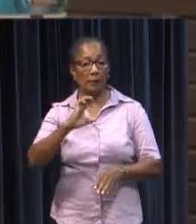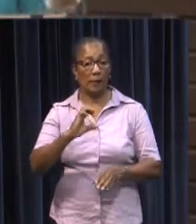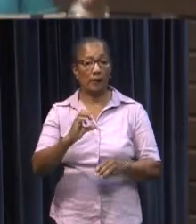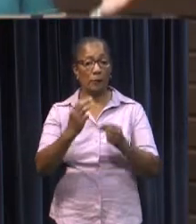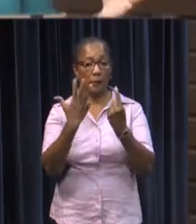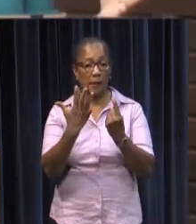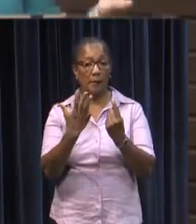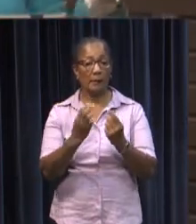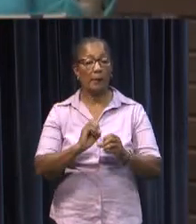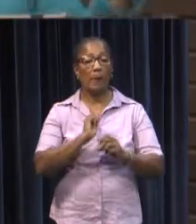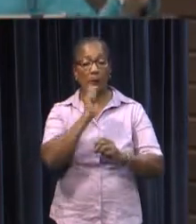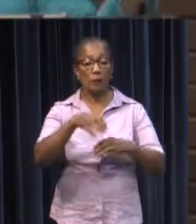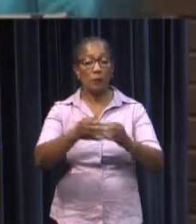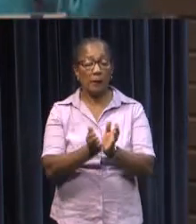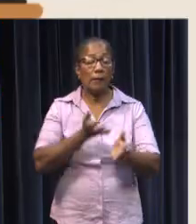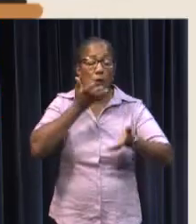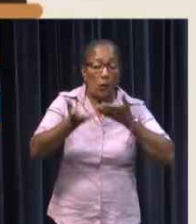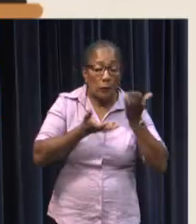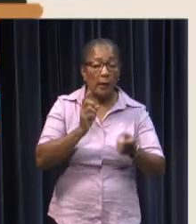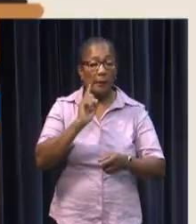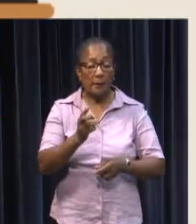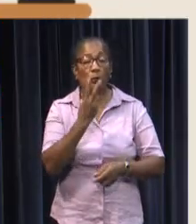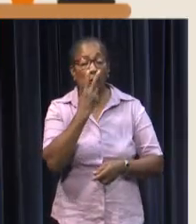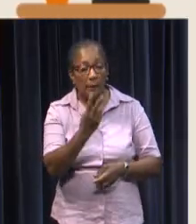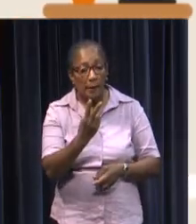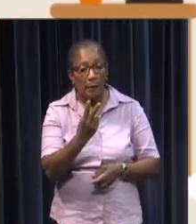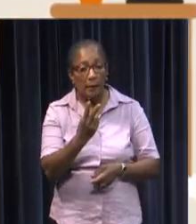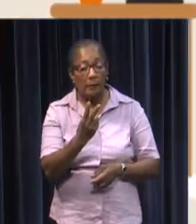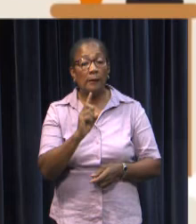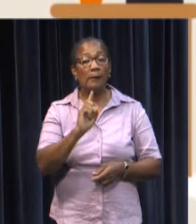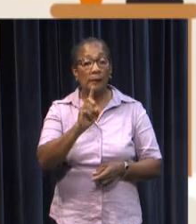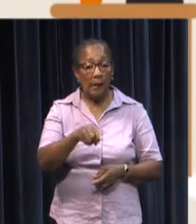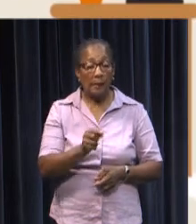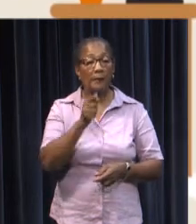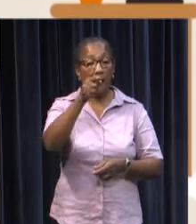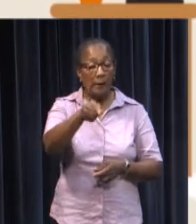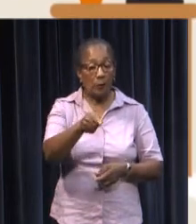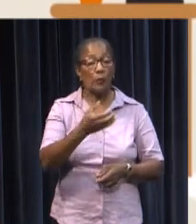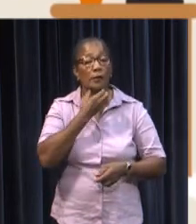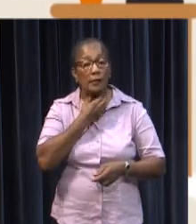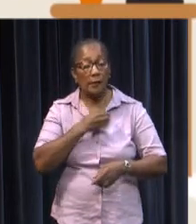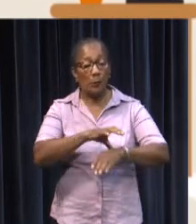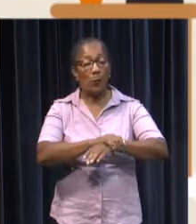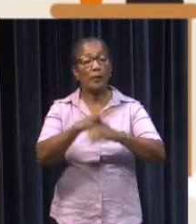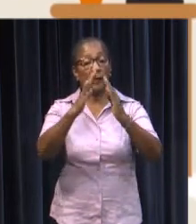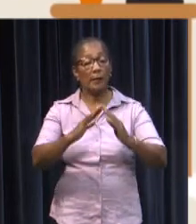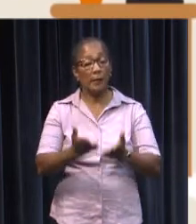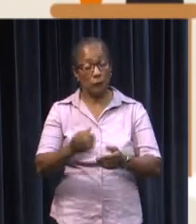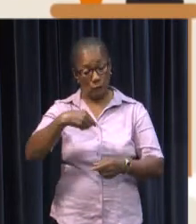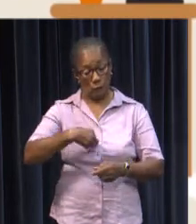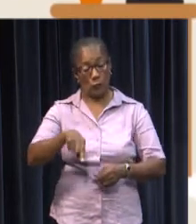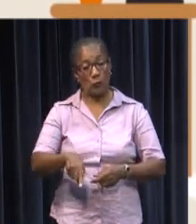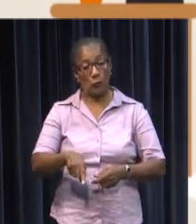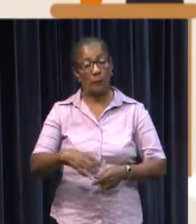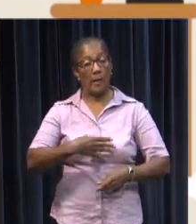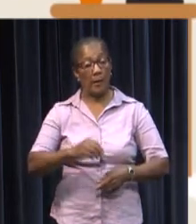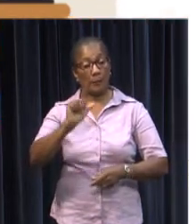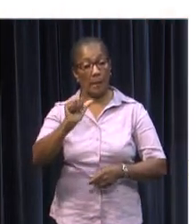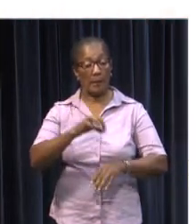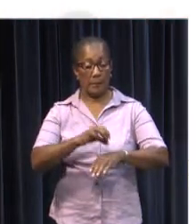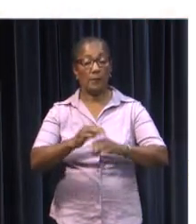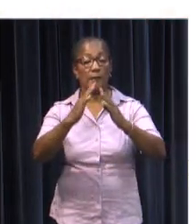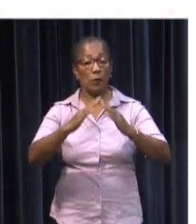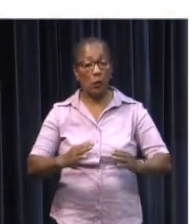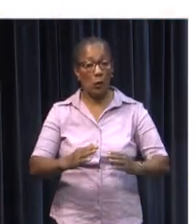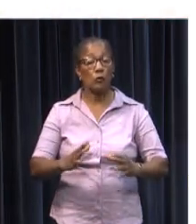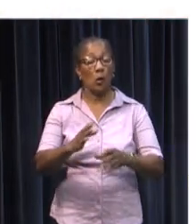Director of Public Health, explained yesterday at the COVID-19 press conference that they are looking for a designated